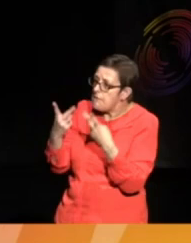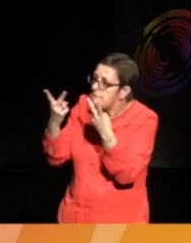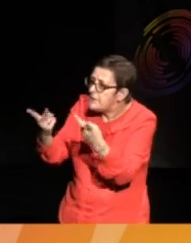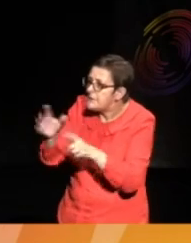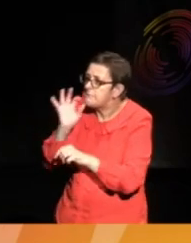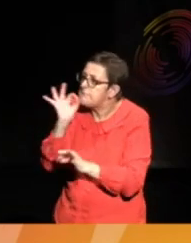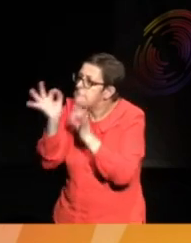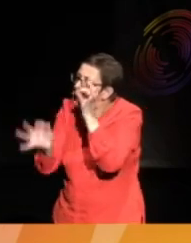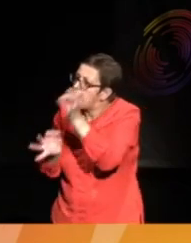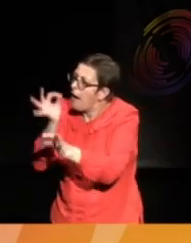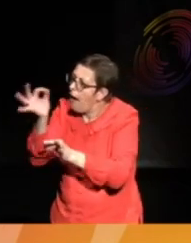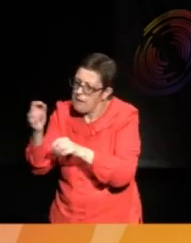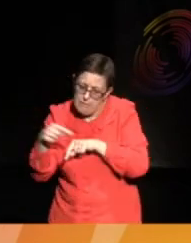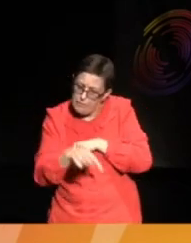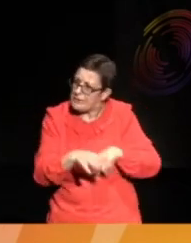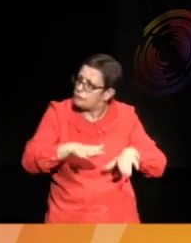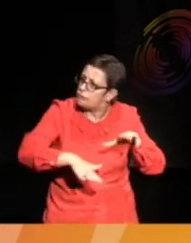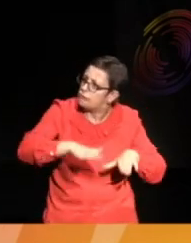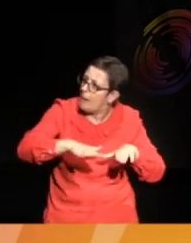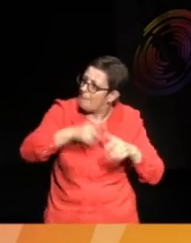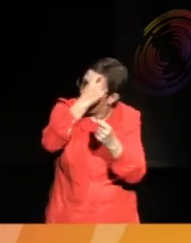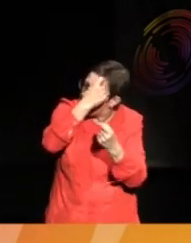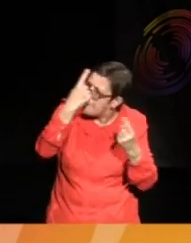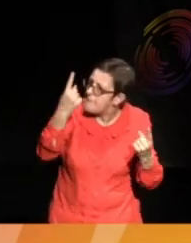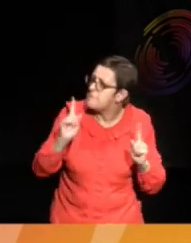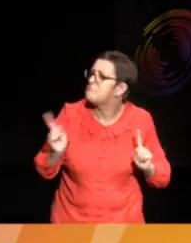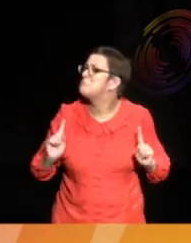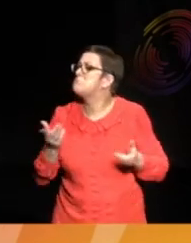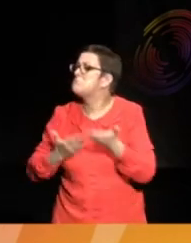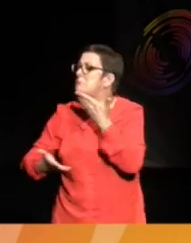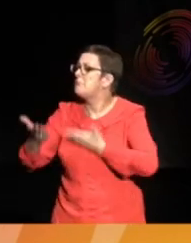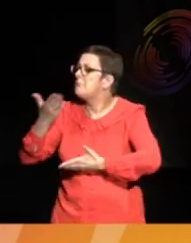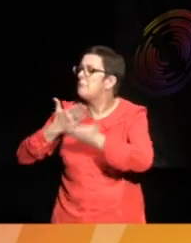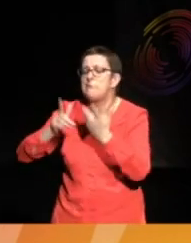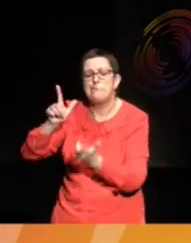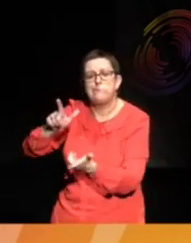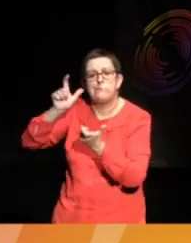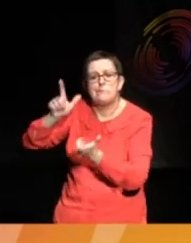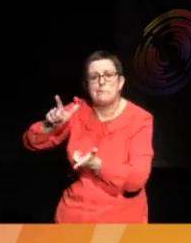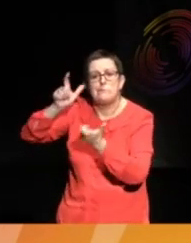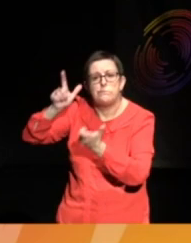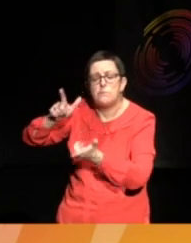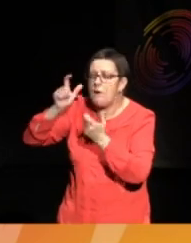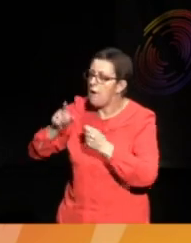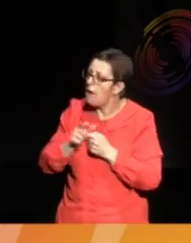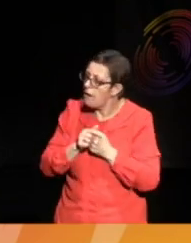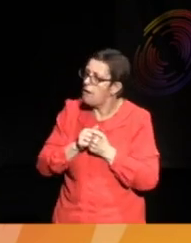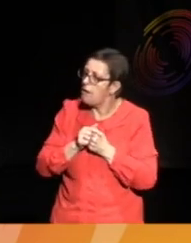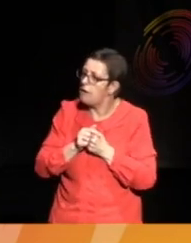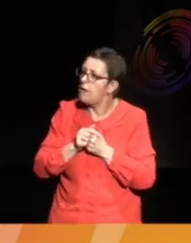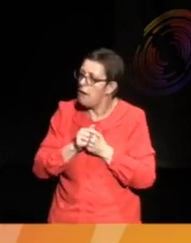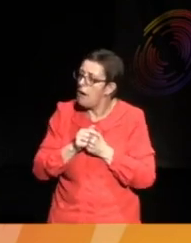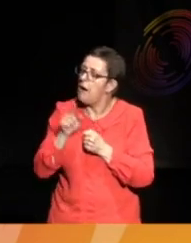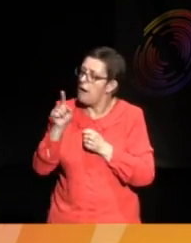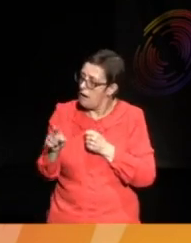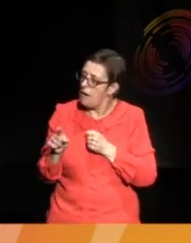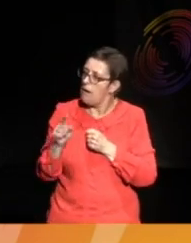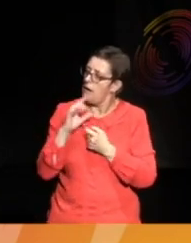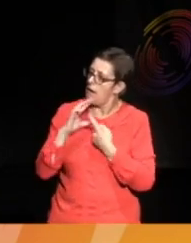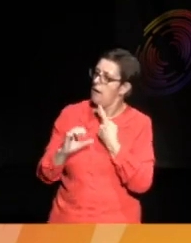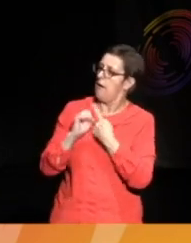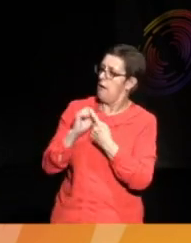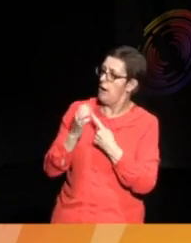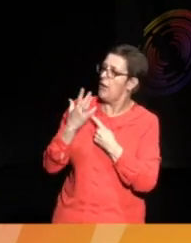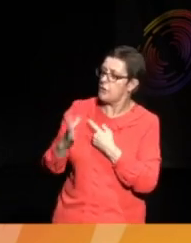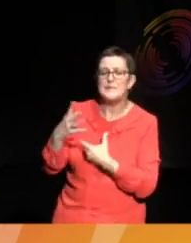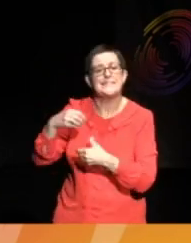what they understood about these particular drums that were in Mutare Museum. And ironically, we also found similar drums that were still being used in the